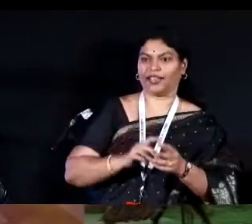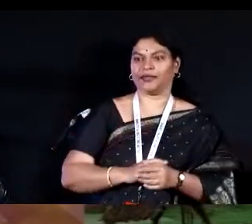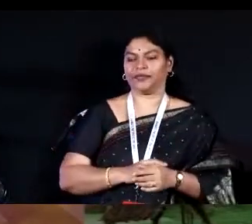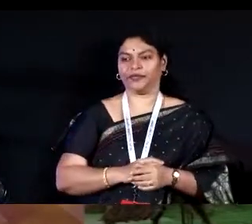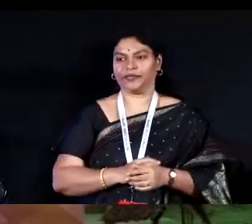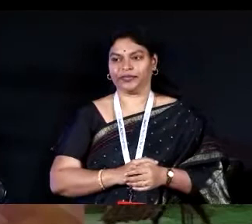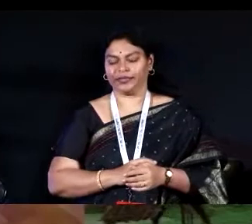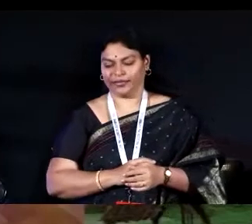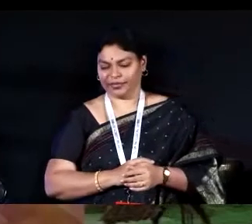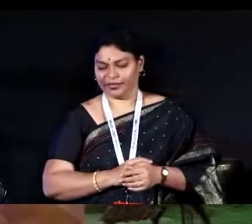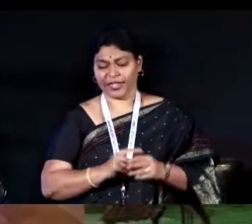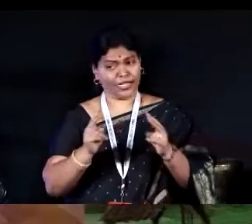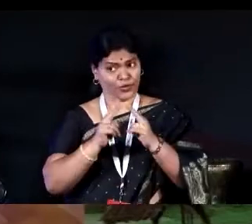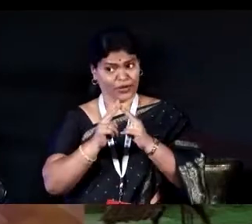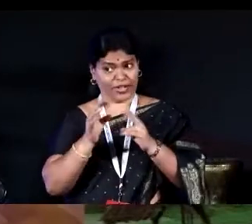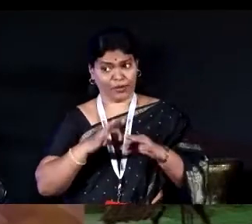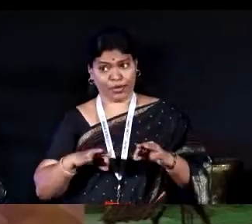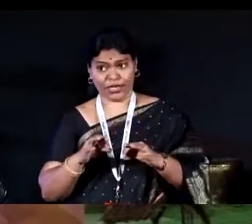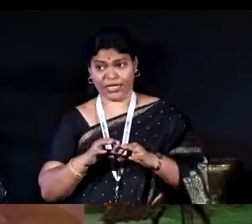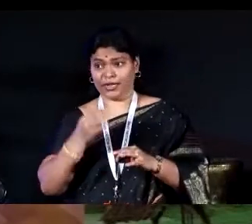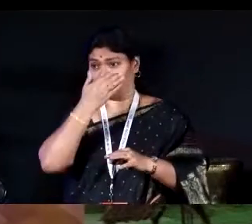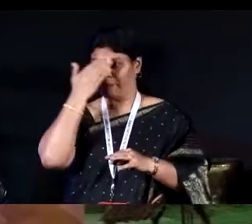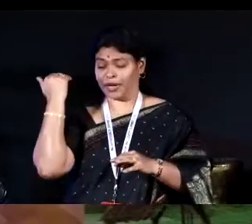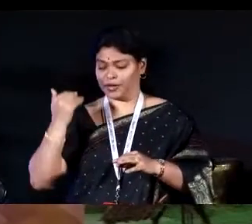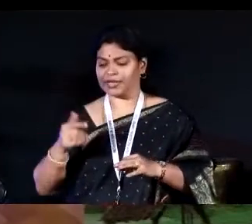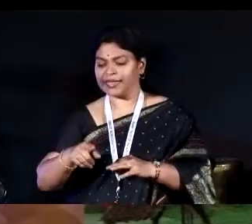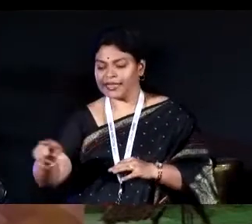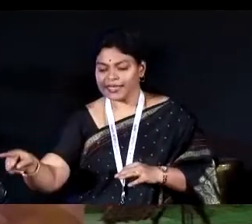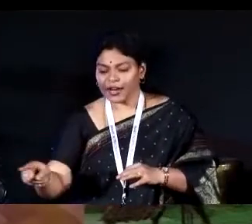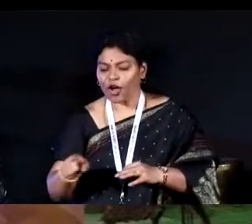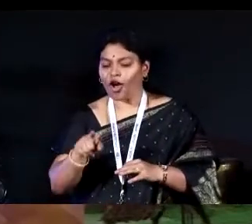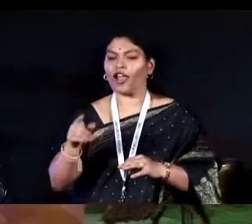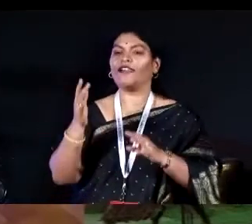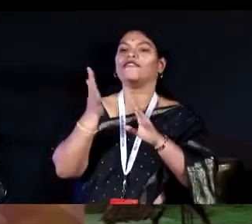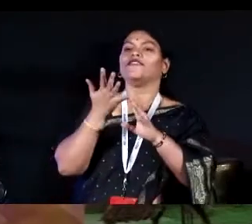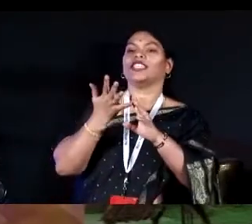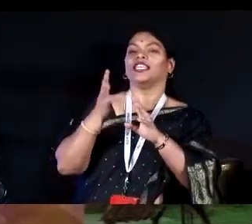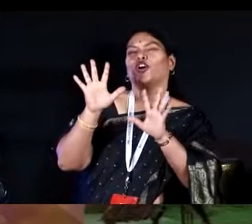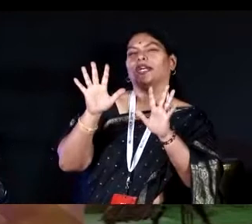You know why these pictures are very important? Because all these pictures are just about 10-15 years old.